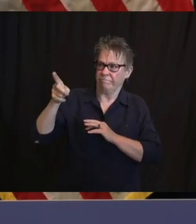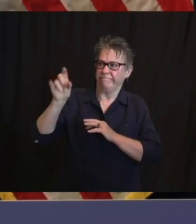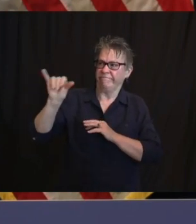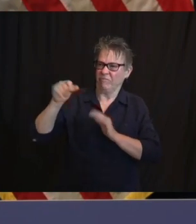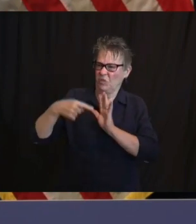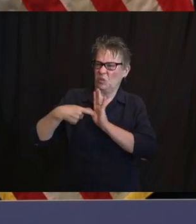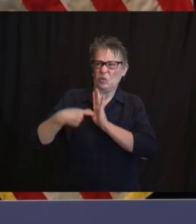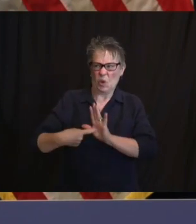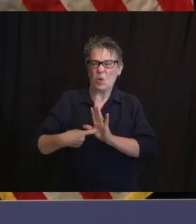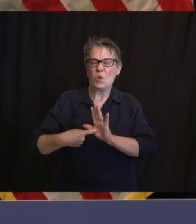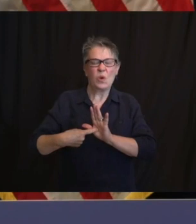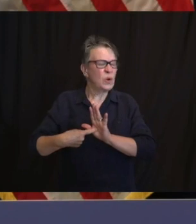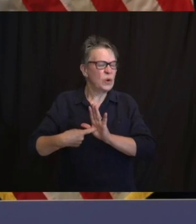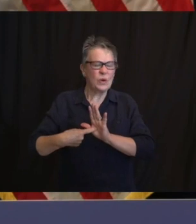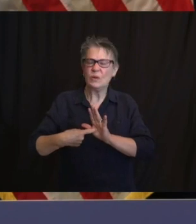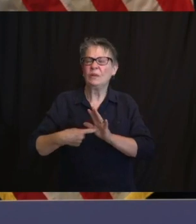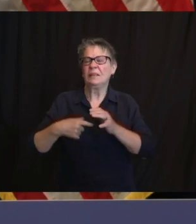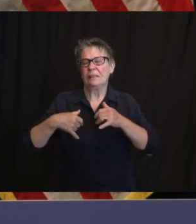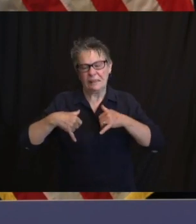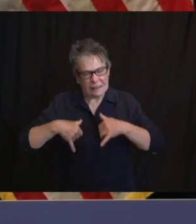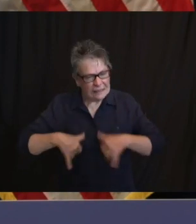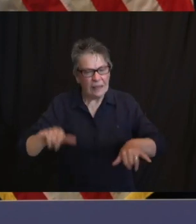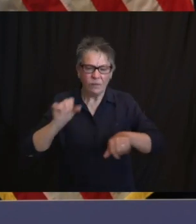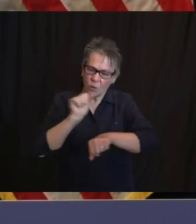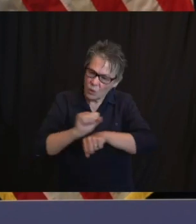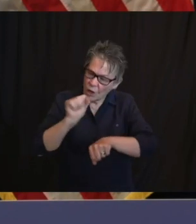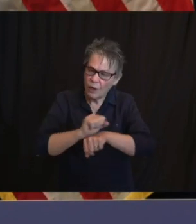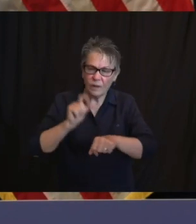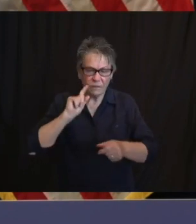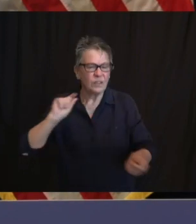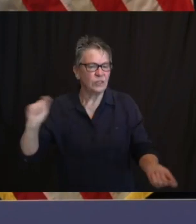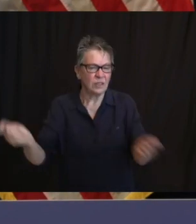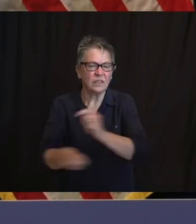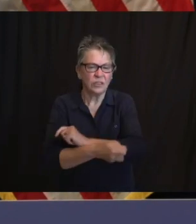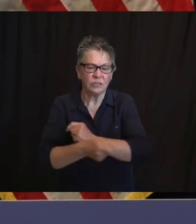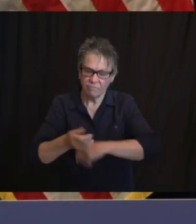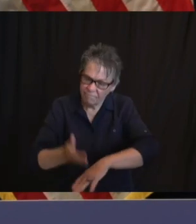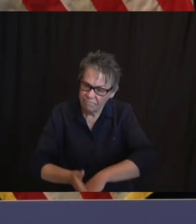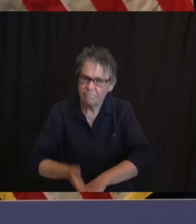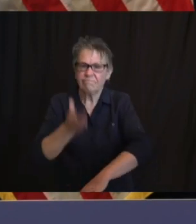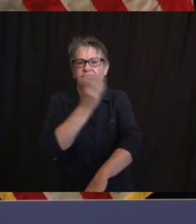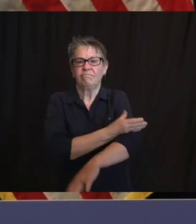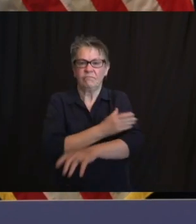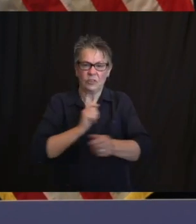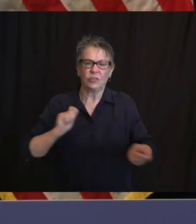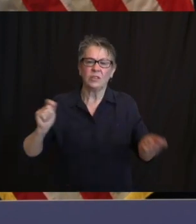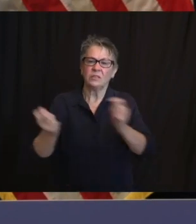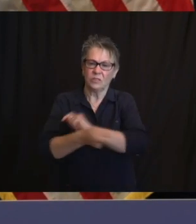I think about folks who were nothing short of pioneers or heroes.